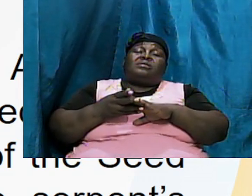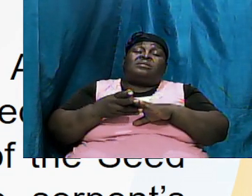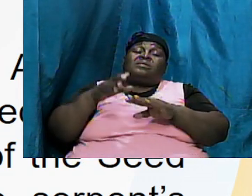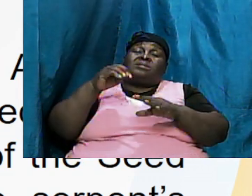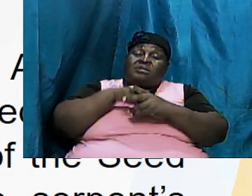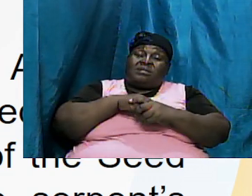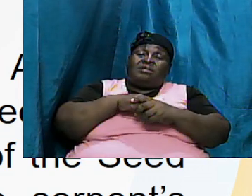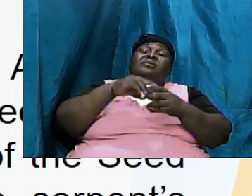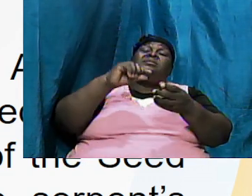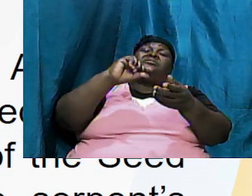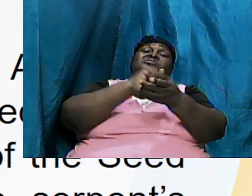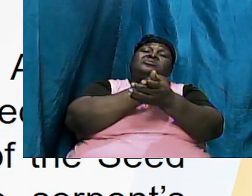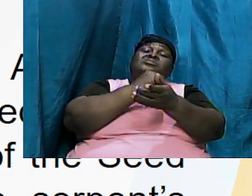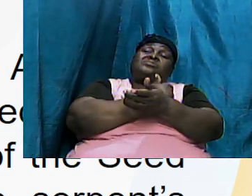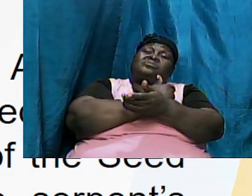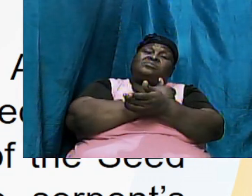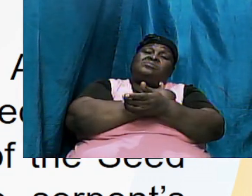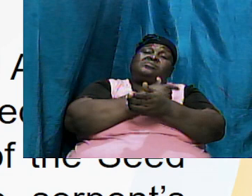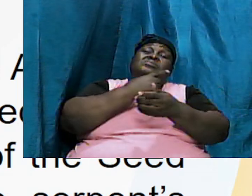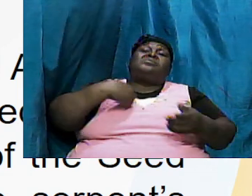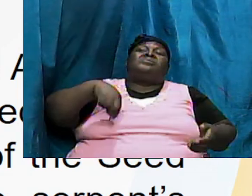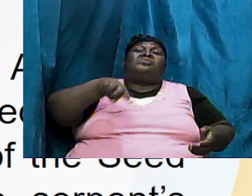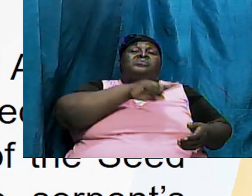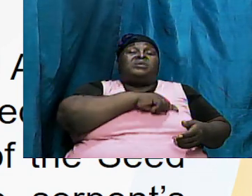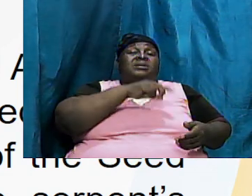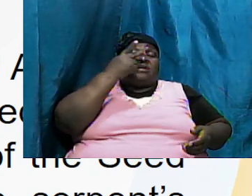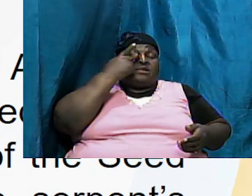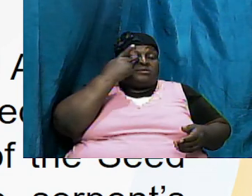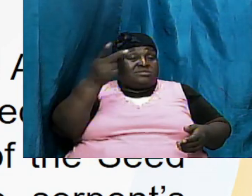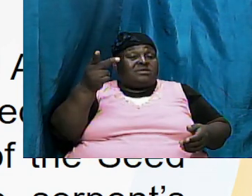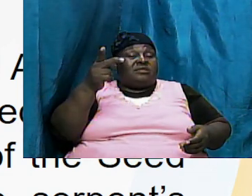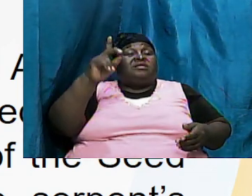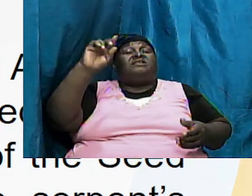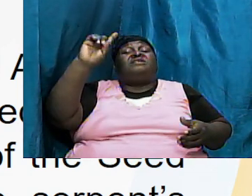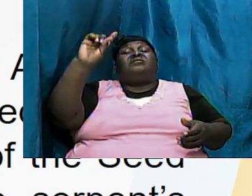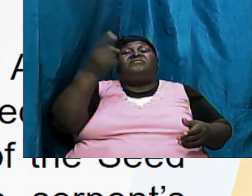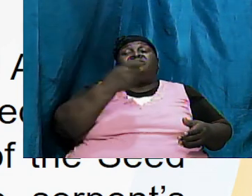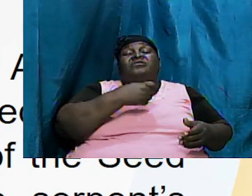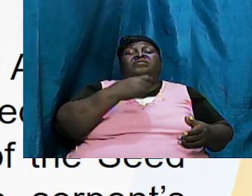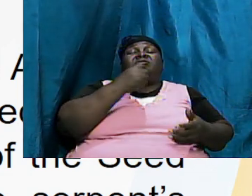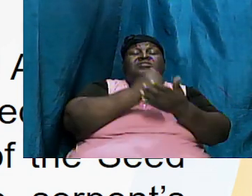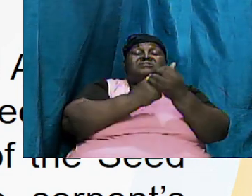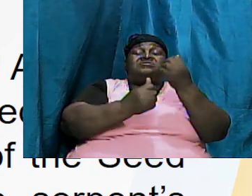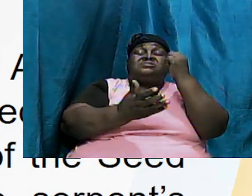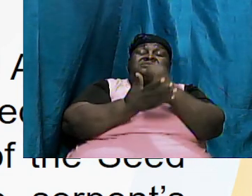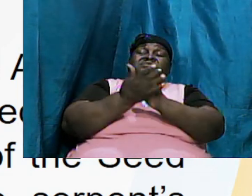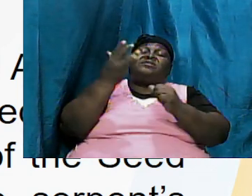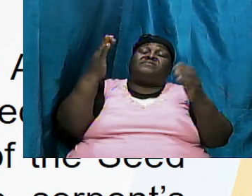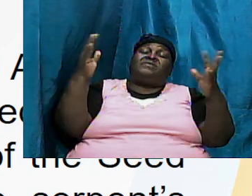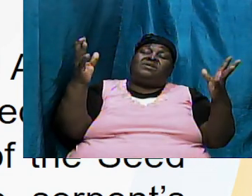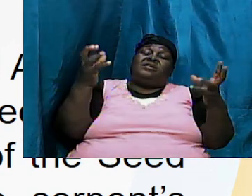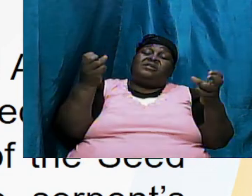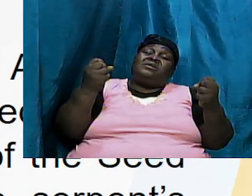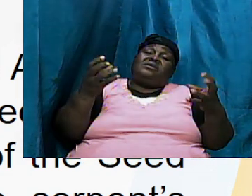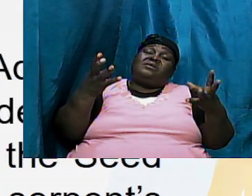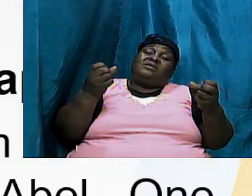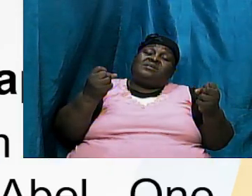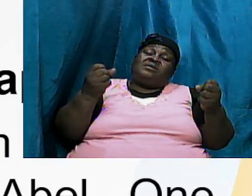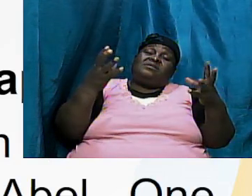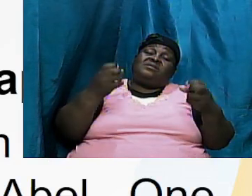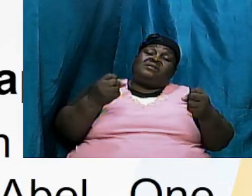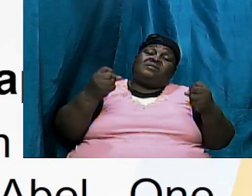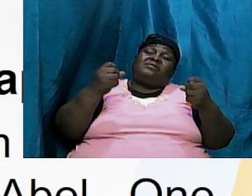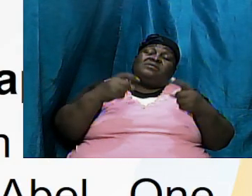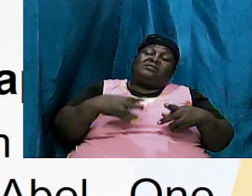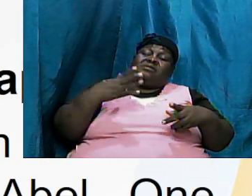Genesis that we see the first sacrifice and it was a sign of things that